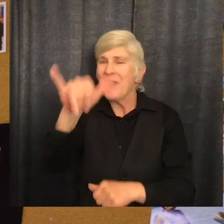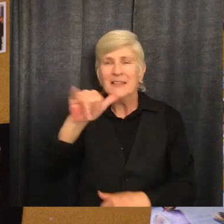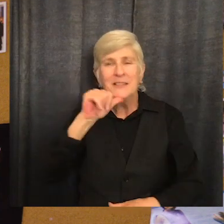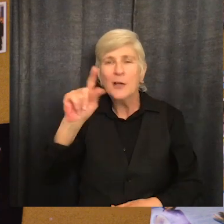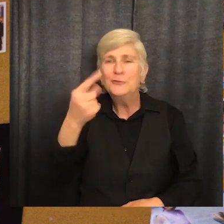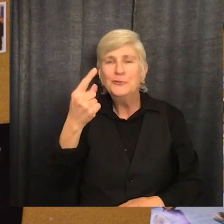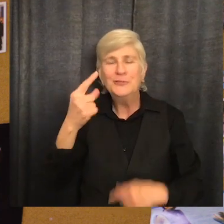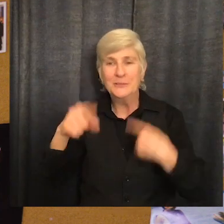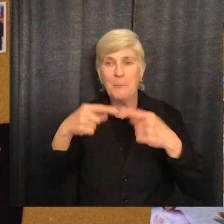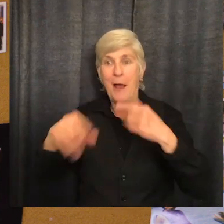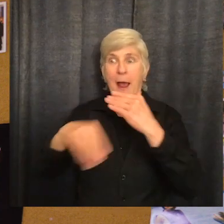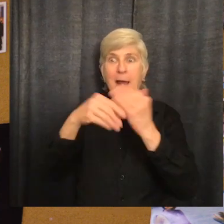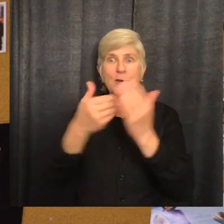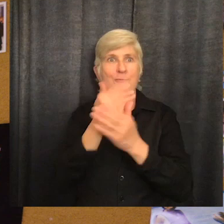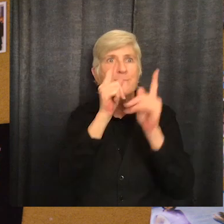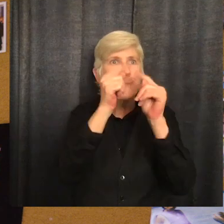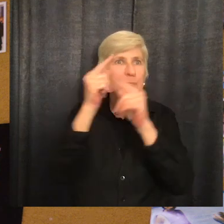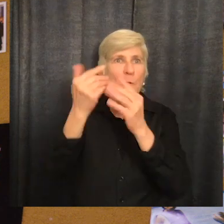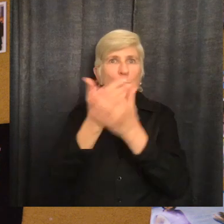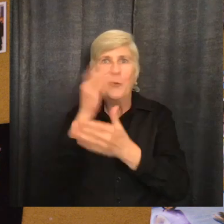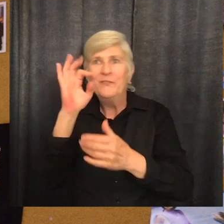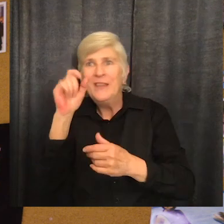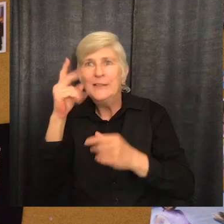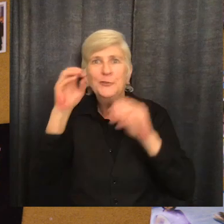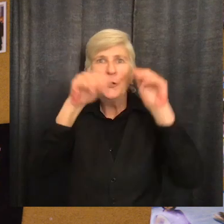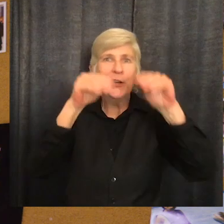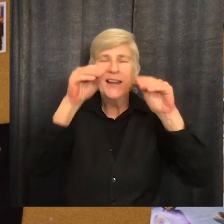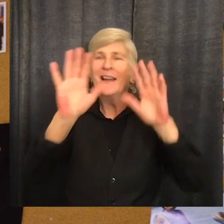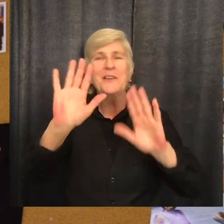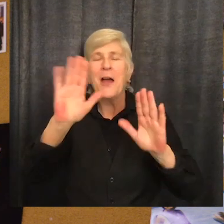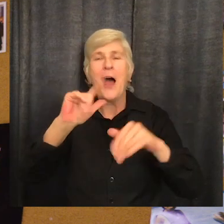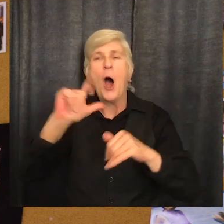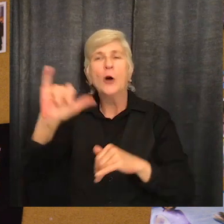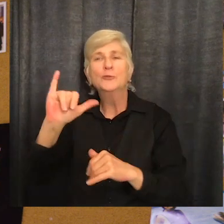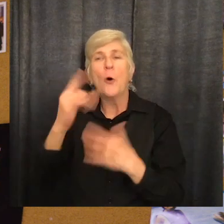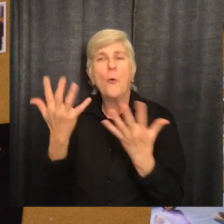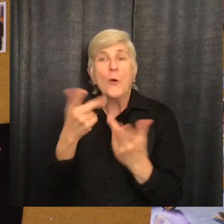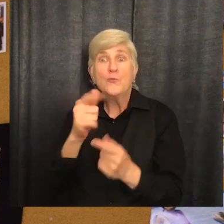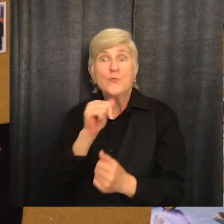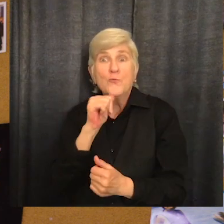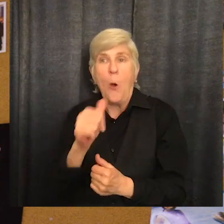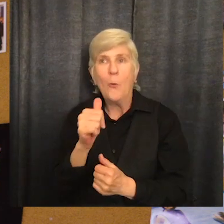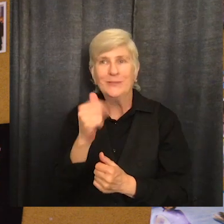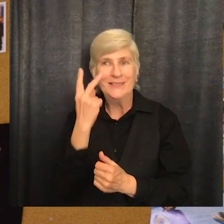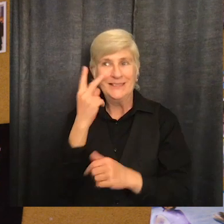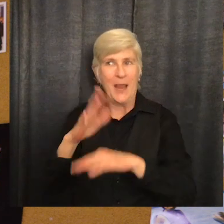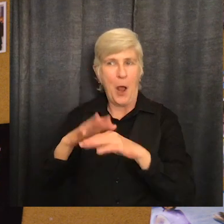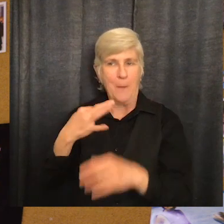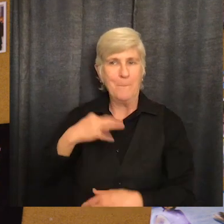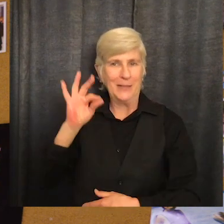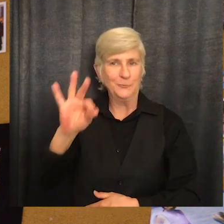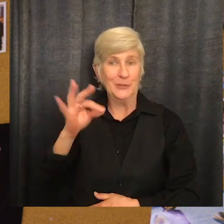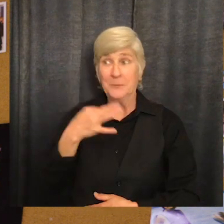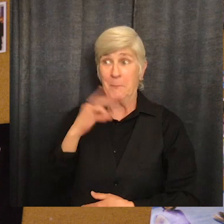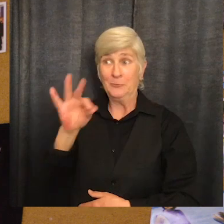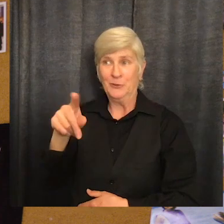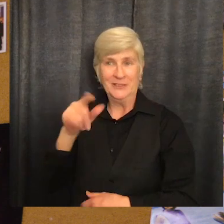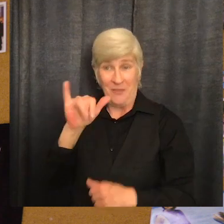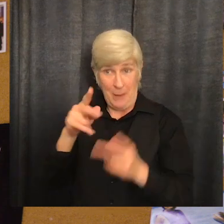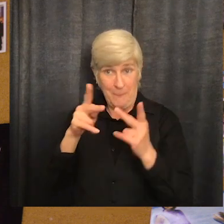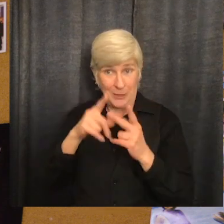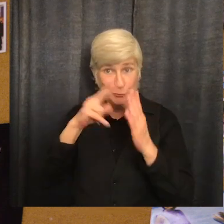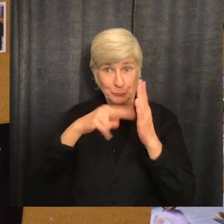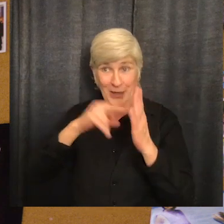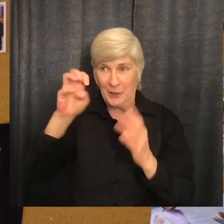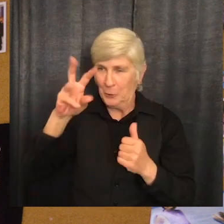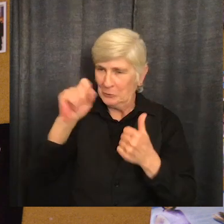just about adding new pixels and new features. It's also about what you don't see on Pinterest. Pinterest is not the place to read